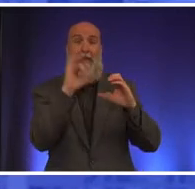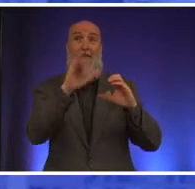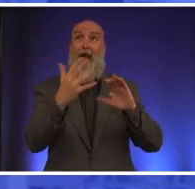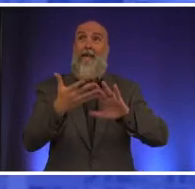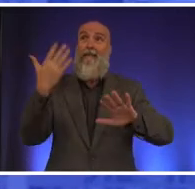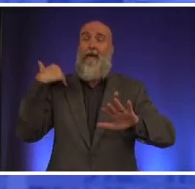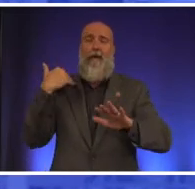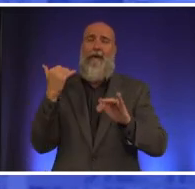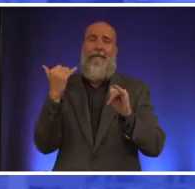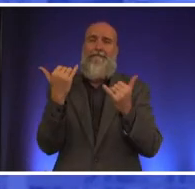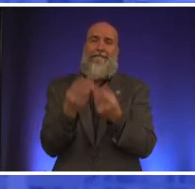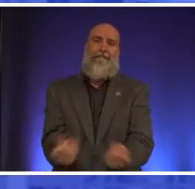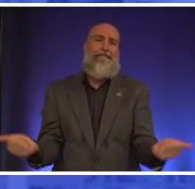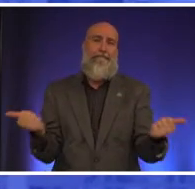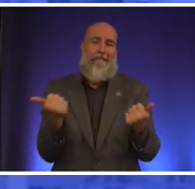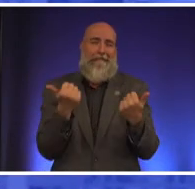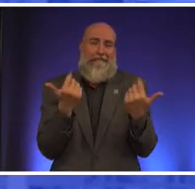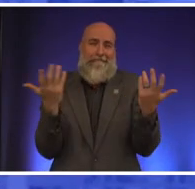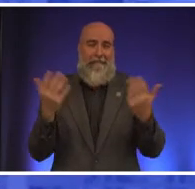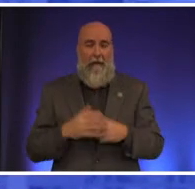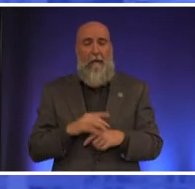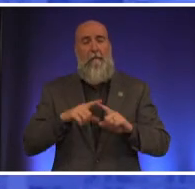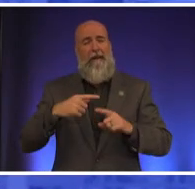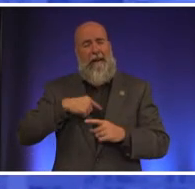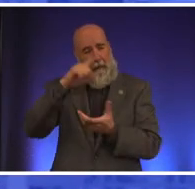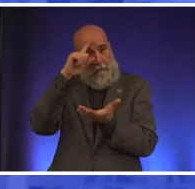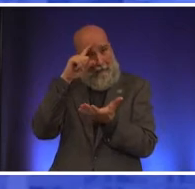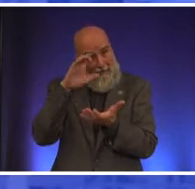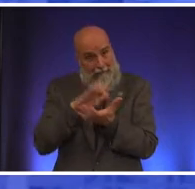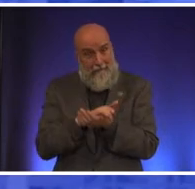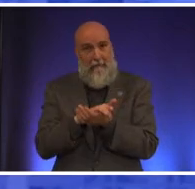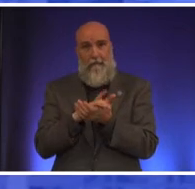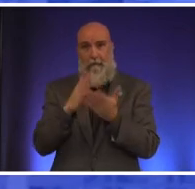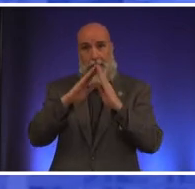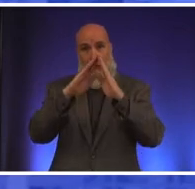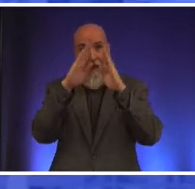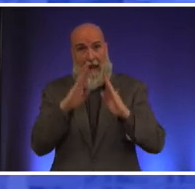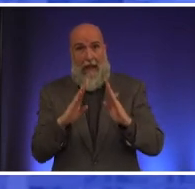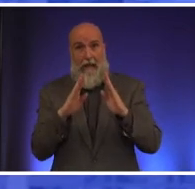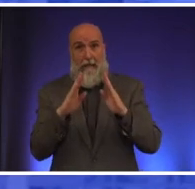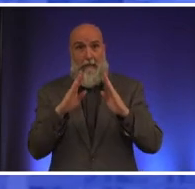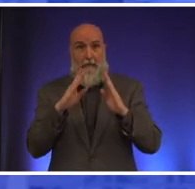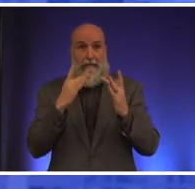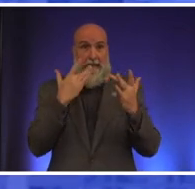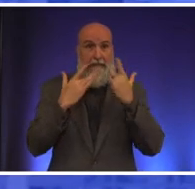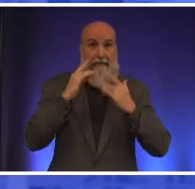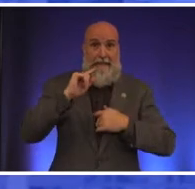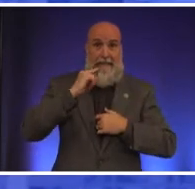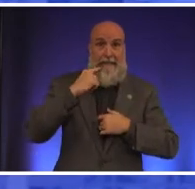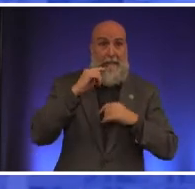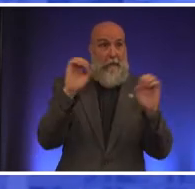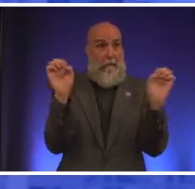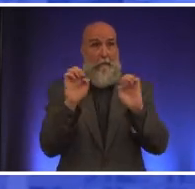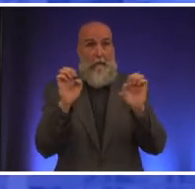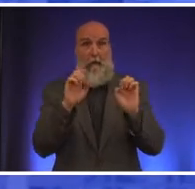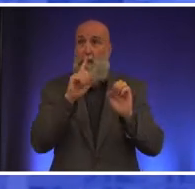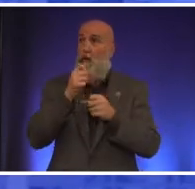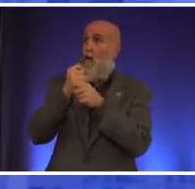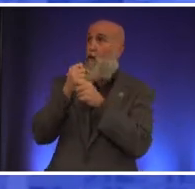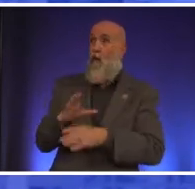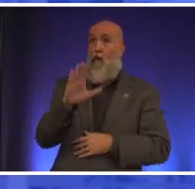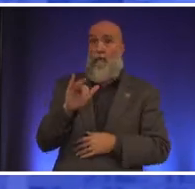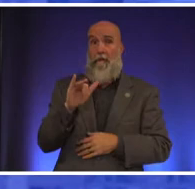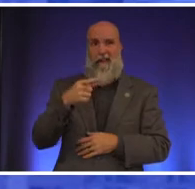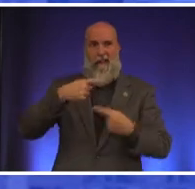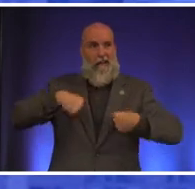i believe strongly that the the housing crisis that we're in is brought on by ourselves this is a